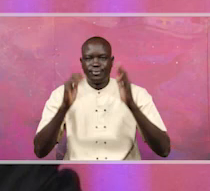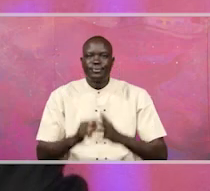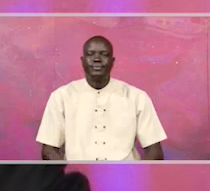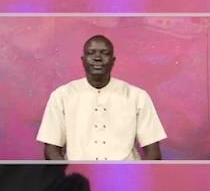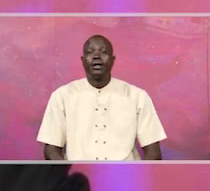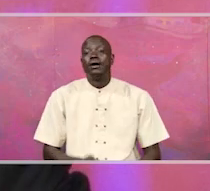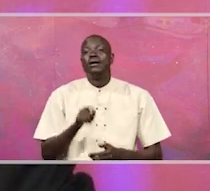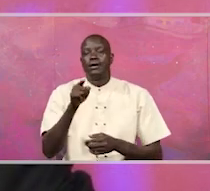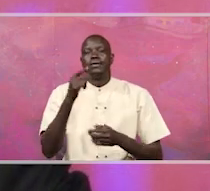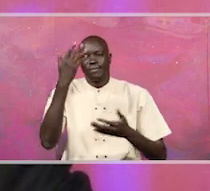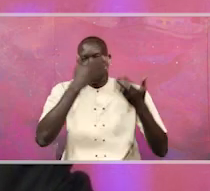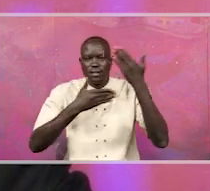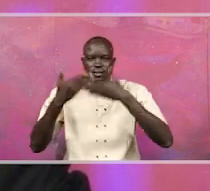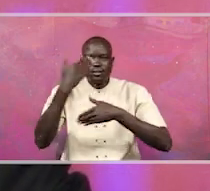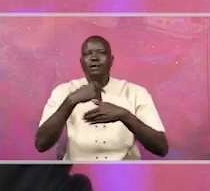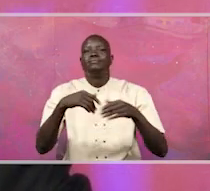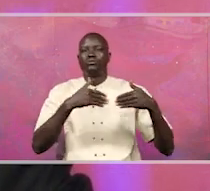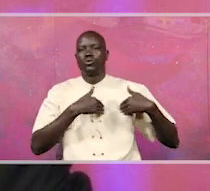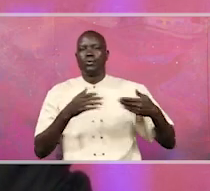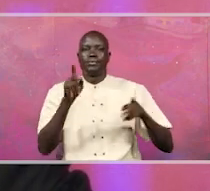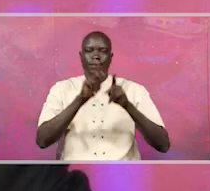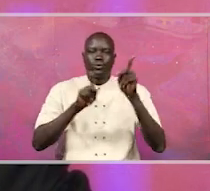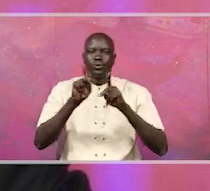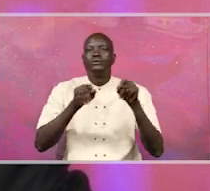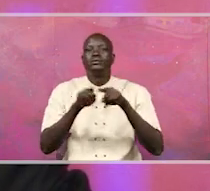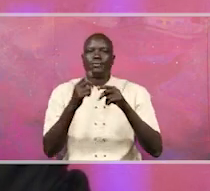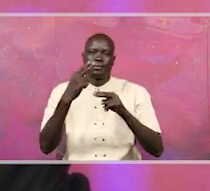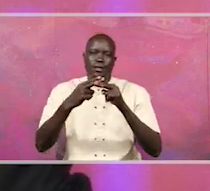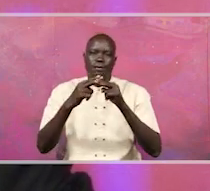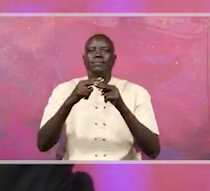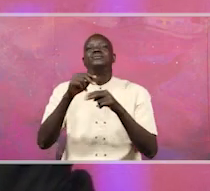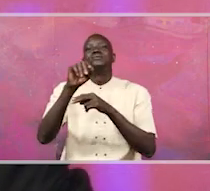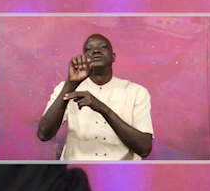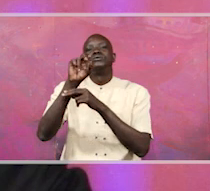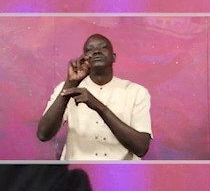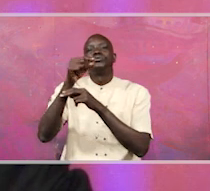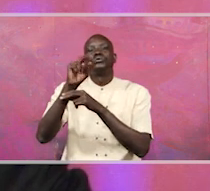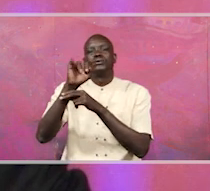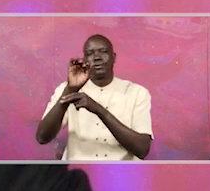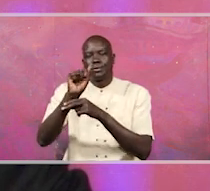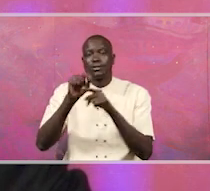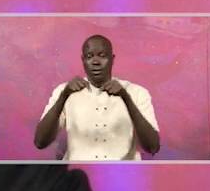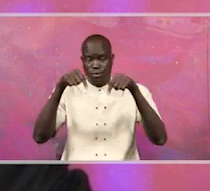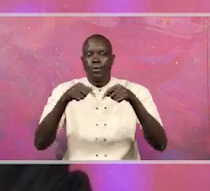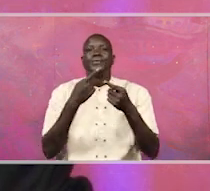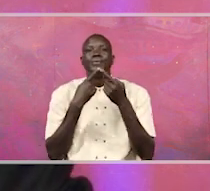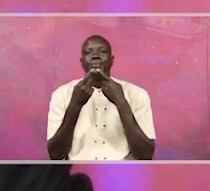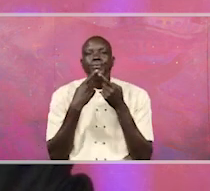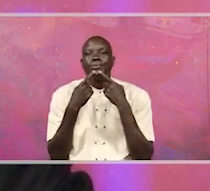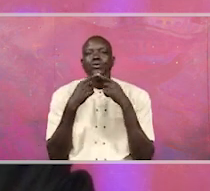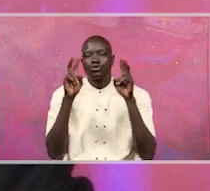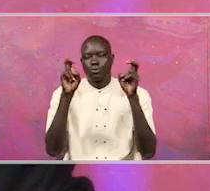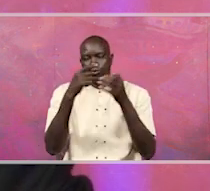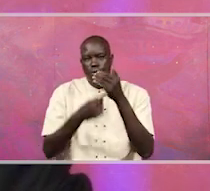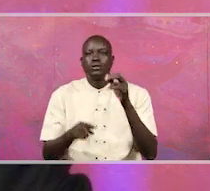This is Face the Citizens. I am Seboa Samuel Bunya, and today we are discussing corruption. I am